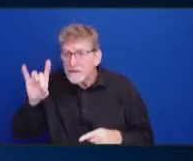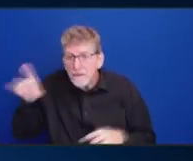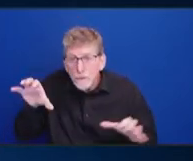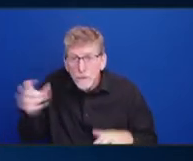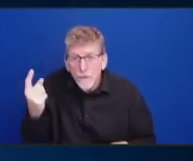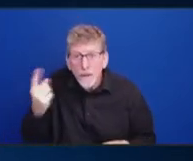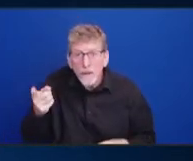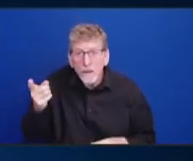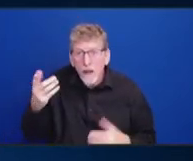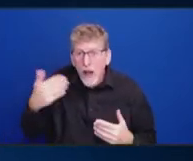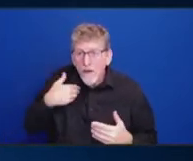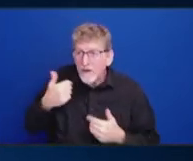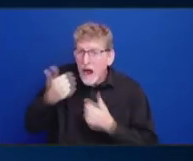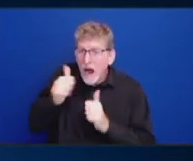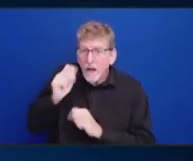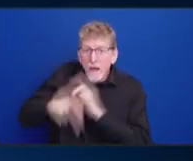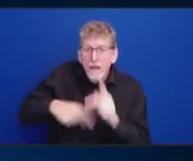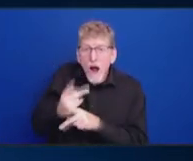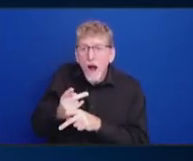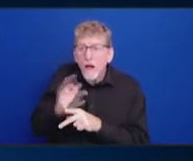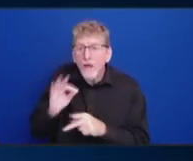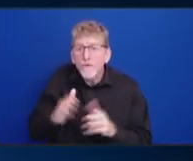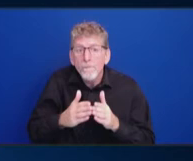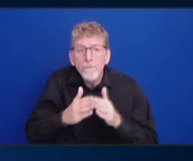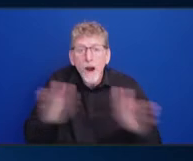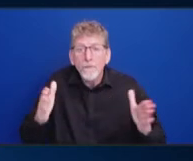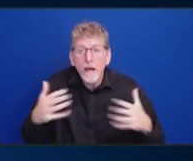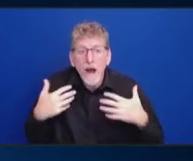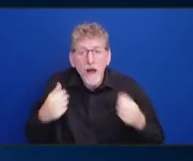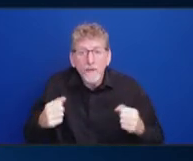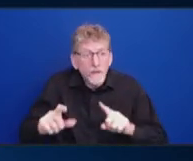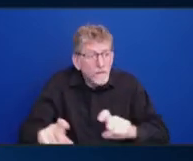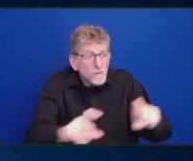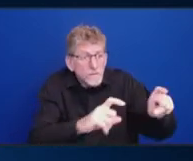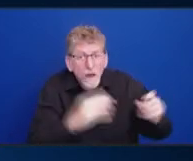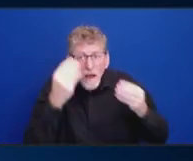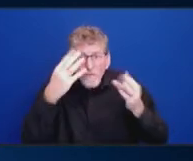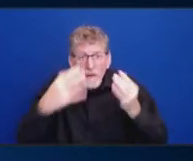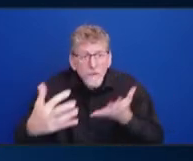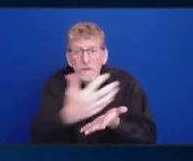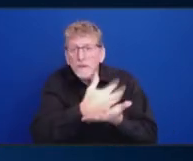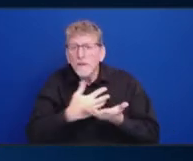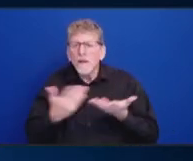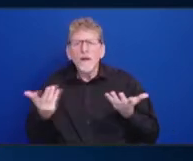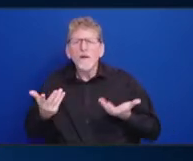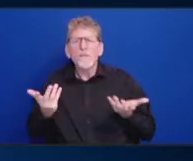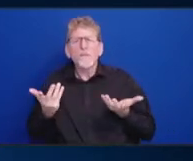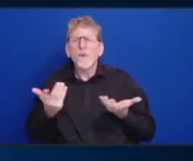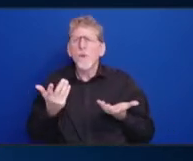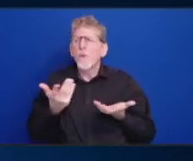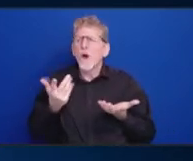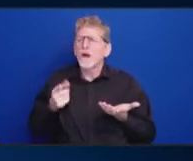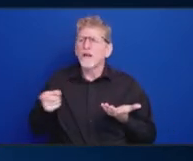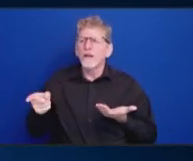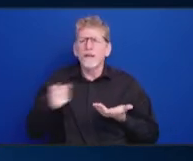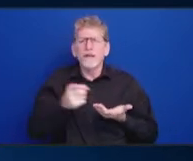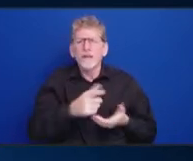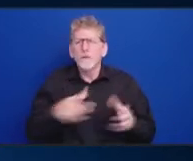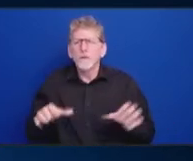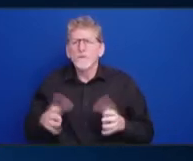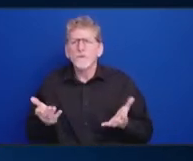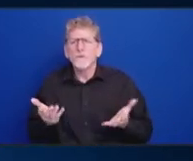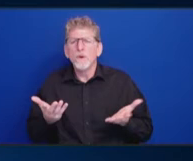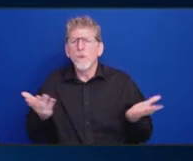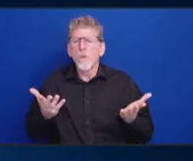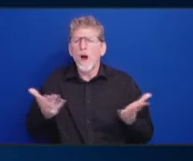public health survey, right? And what kinds of multi-agency, multi-pronged